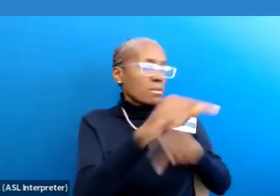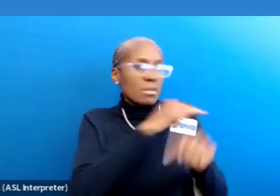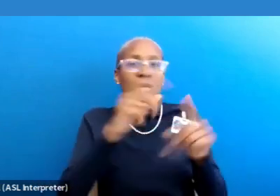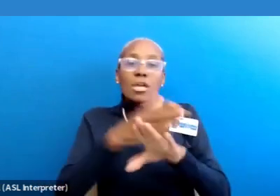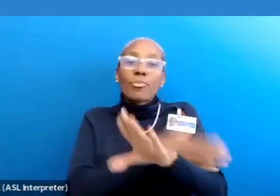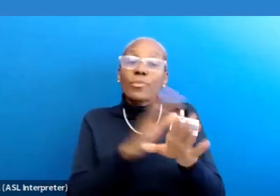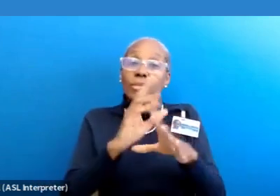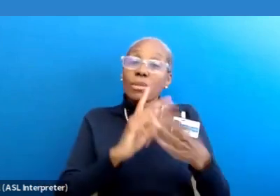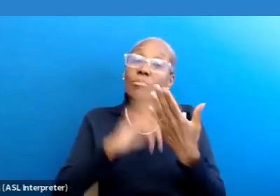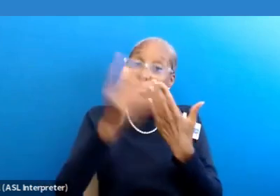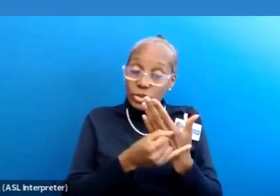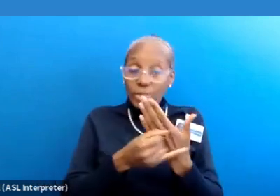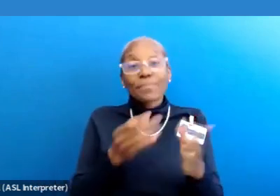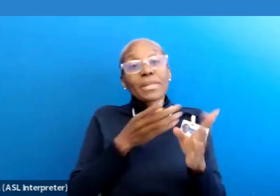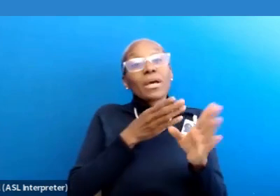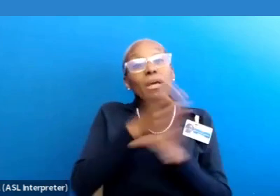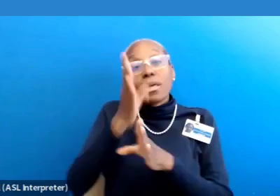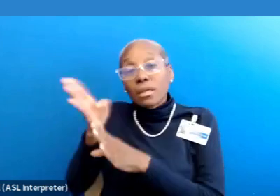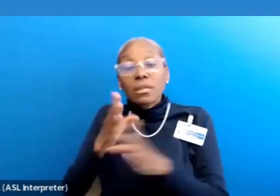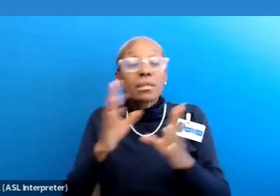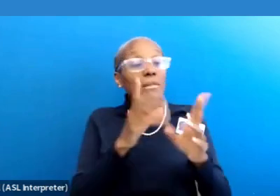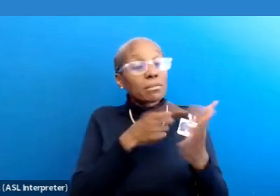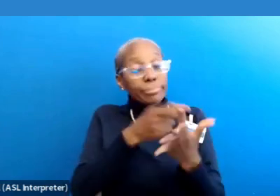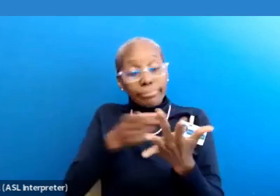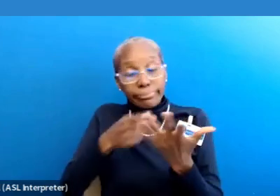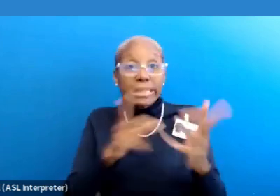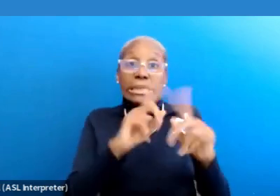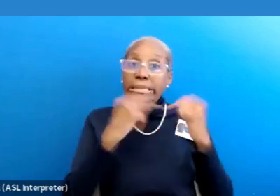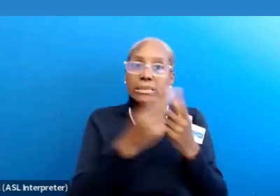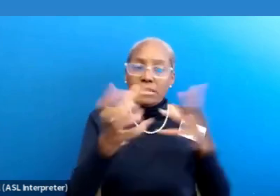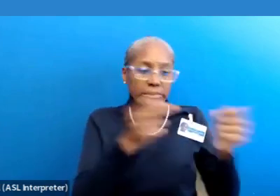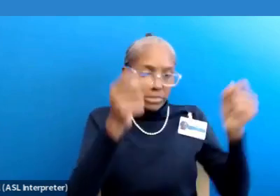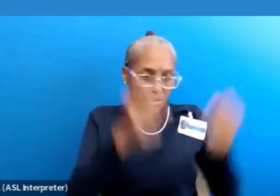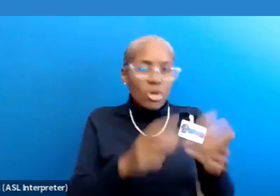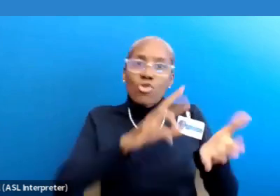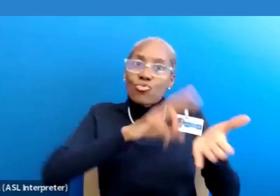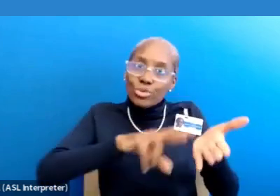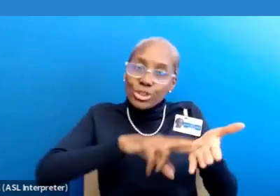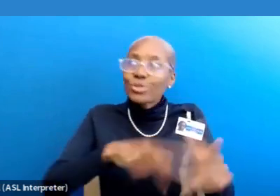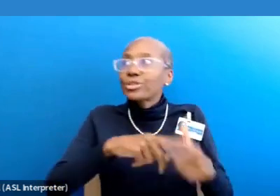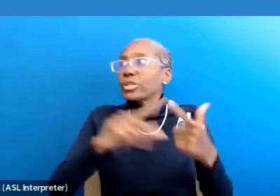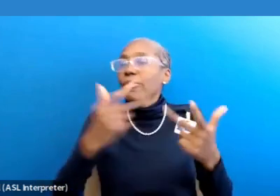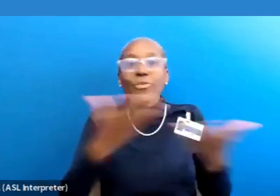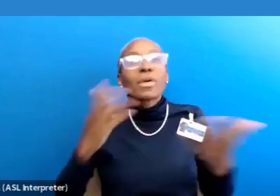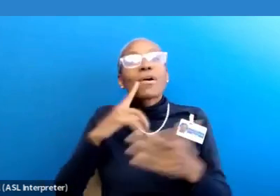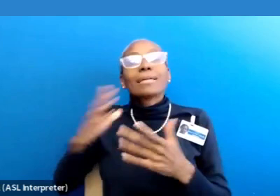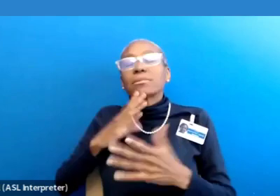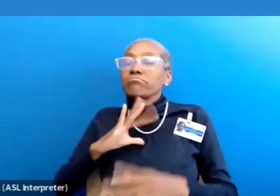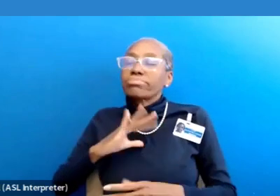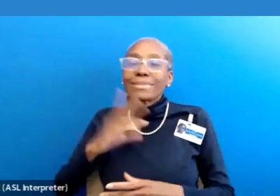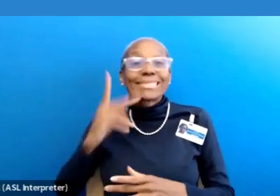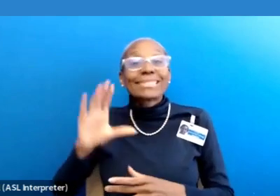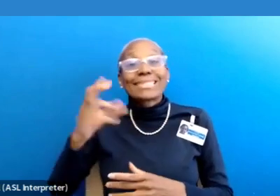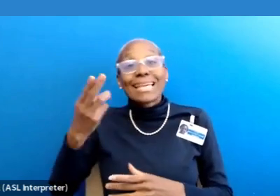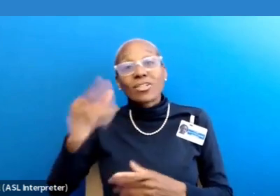teams sometimes engage in research and publication. It's always very exciting to see the CHI, core CHI, core core